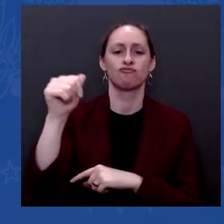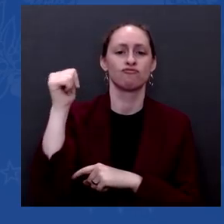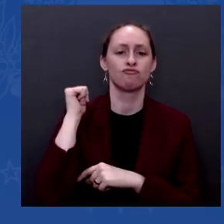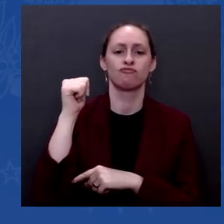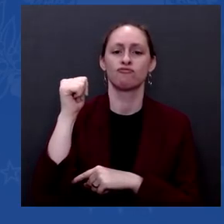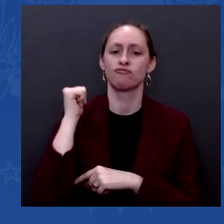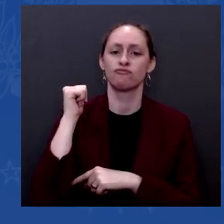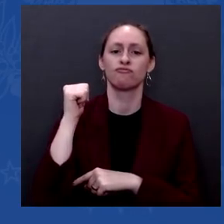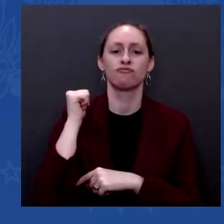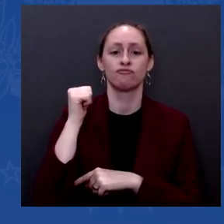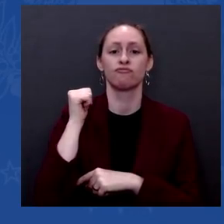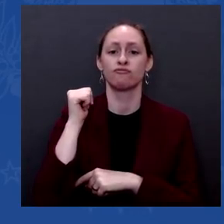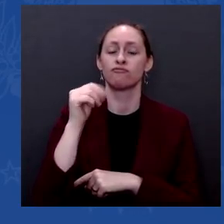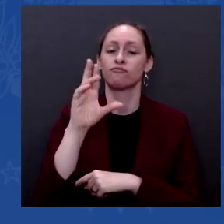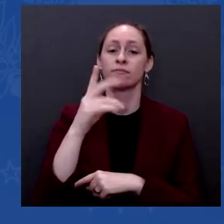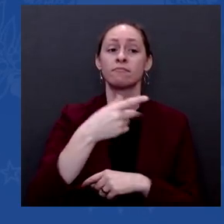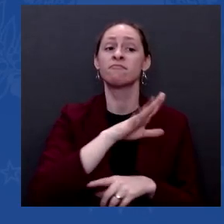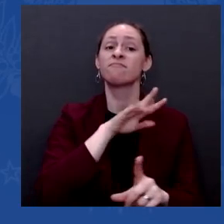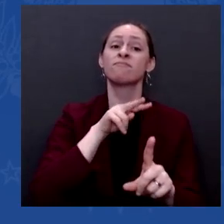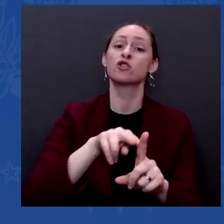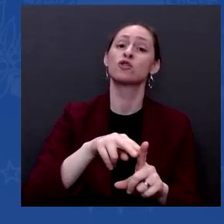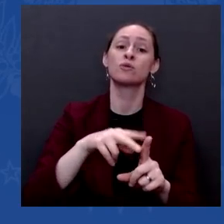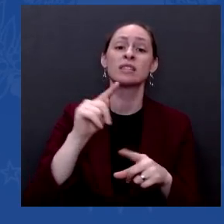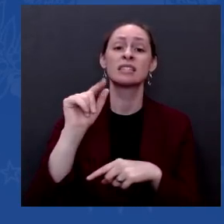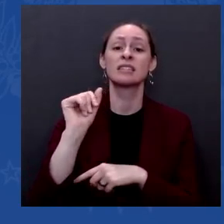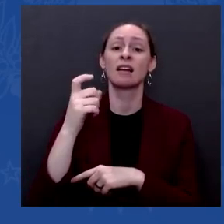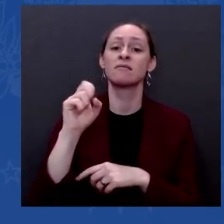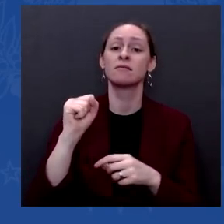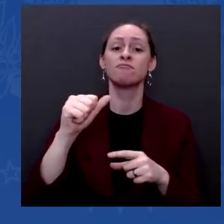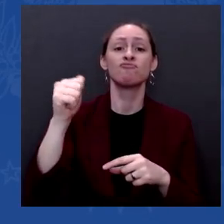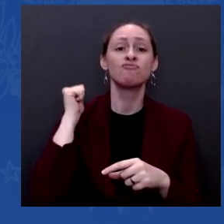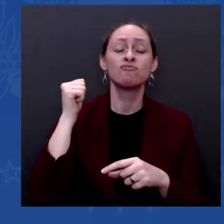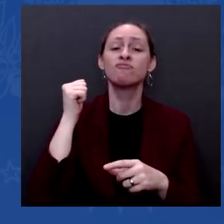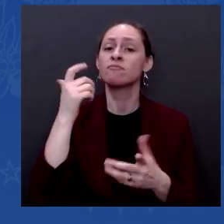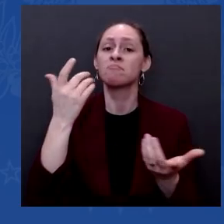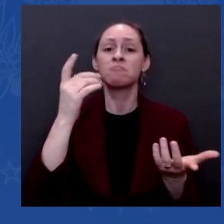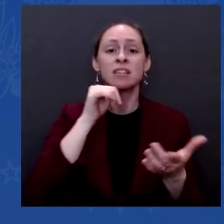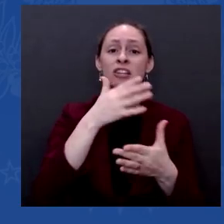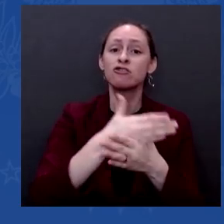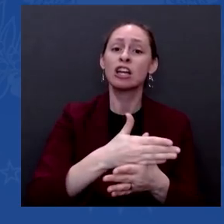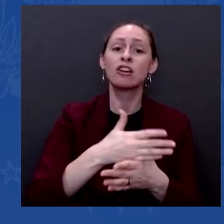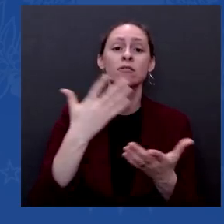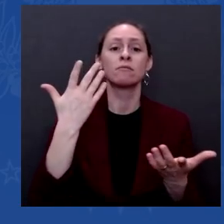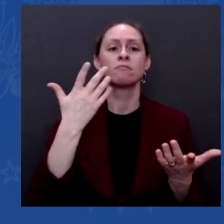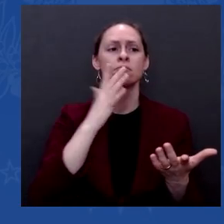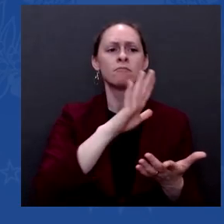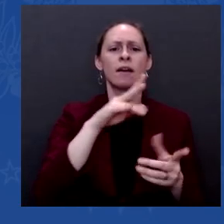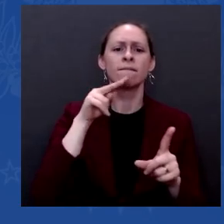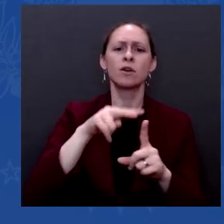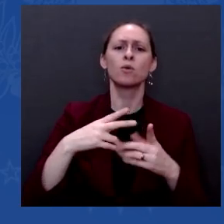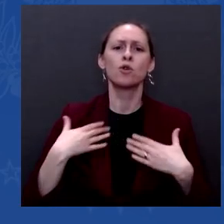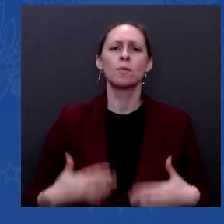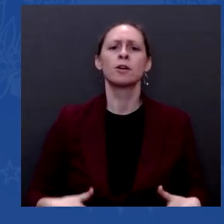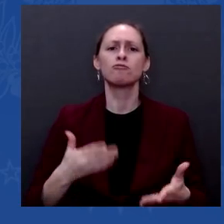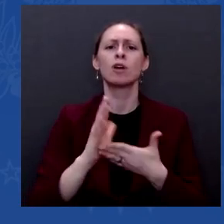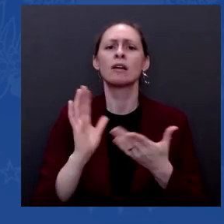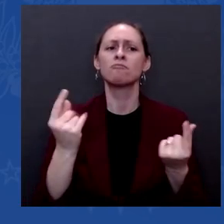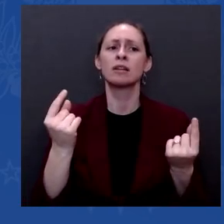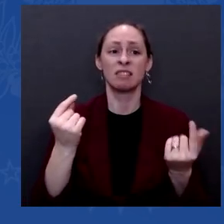What do you think their position on — on human rights? What do think their position is on whether or not